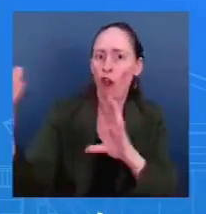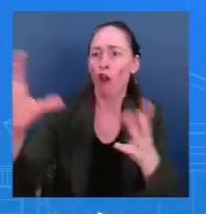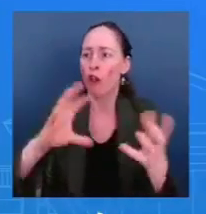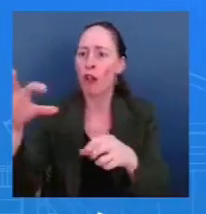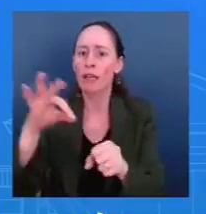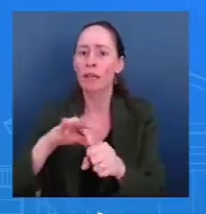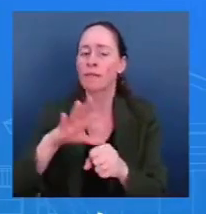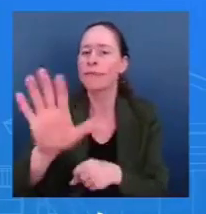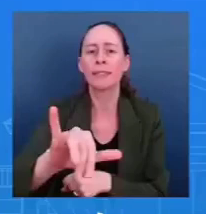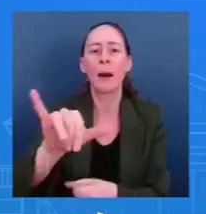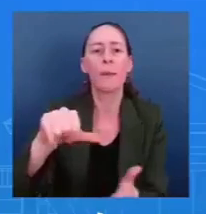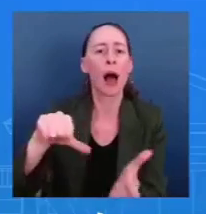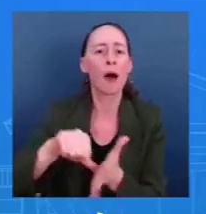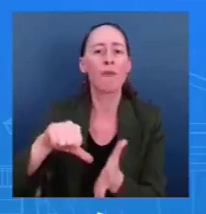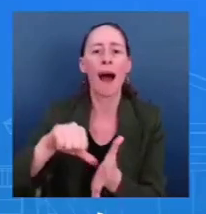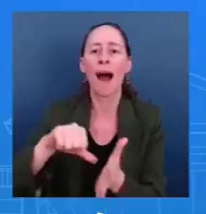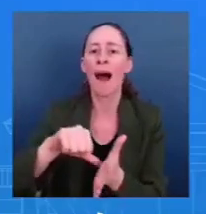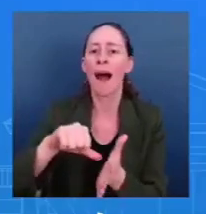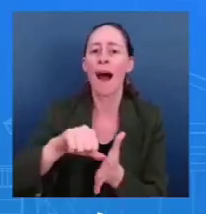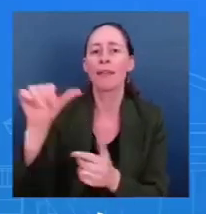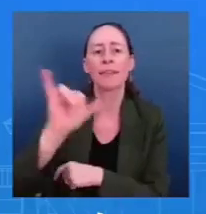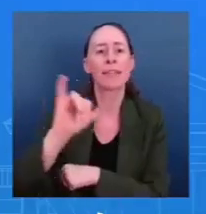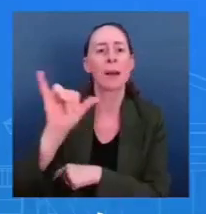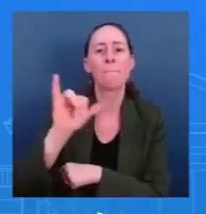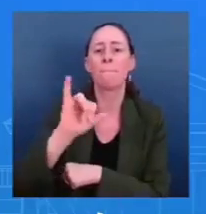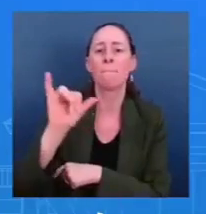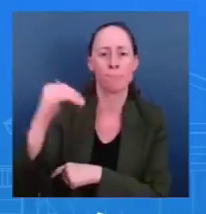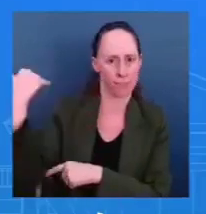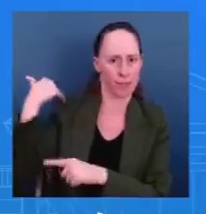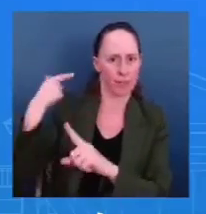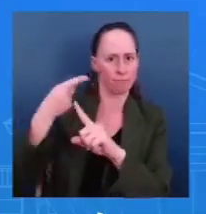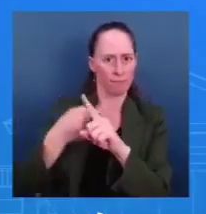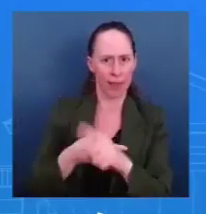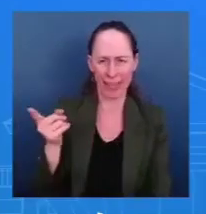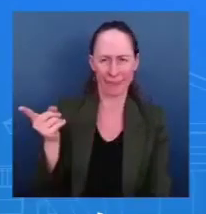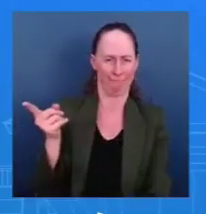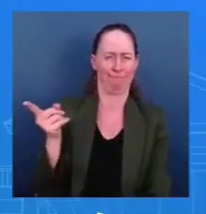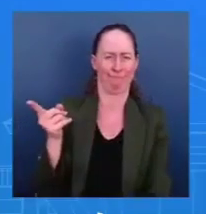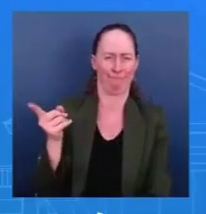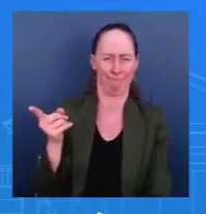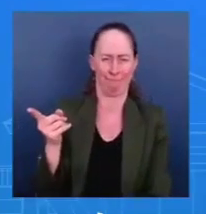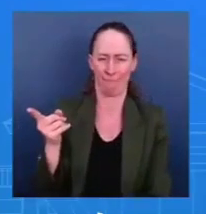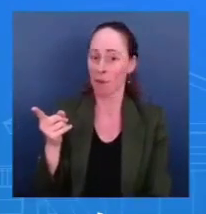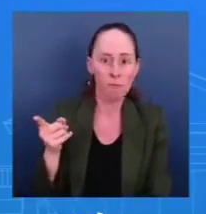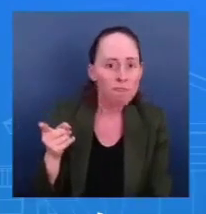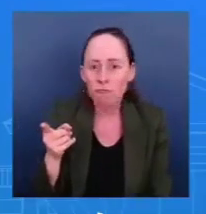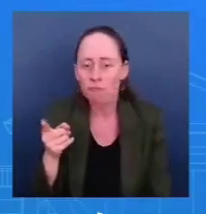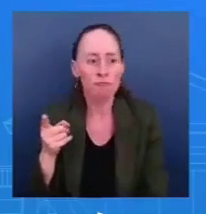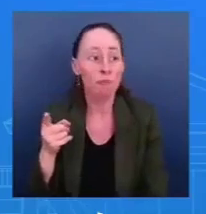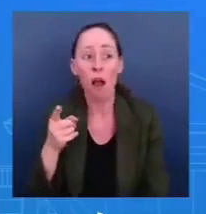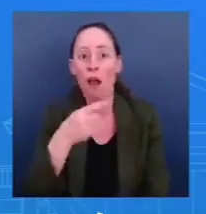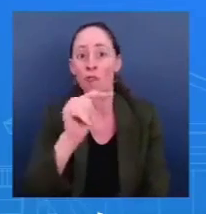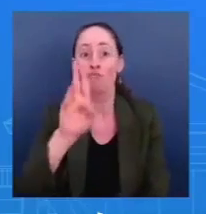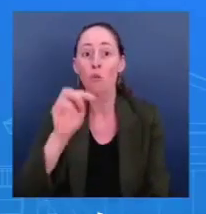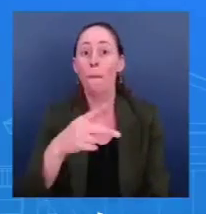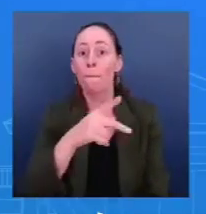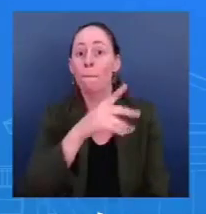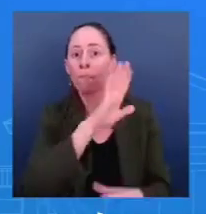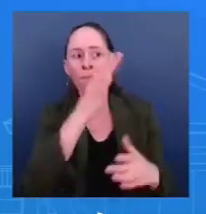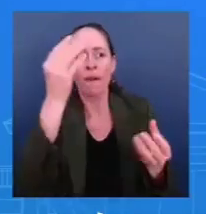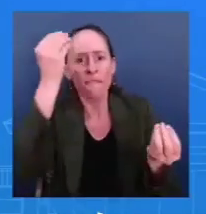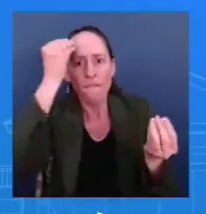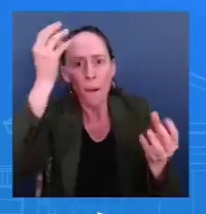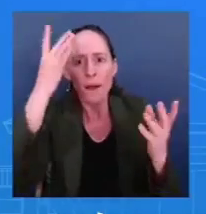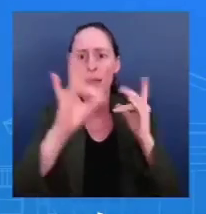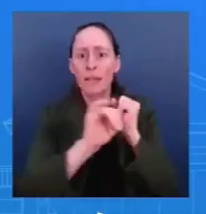actions with the intent to gain access to the private communications of former President Trump and his campaign by way of associated political advisors.